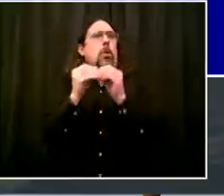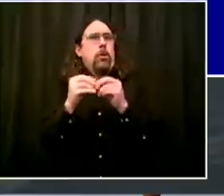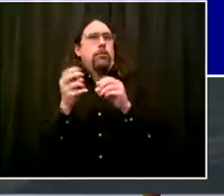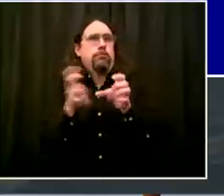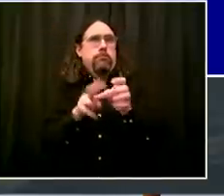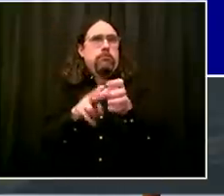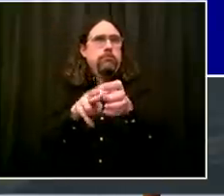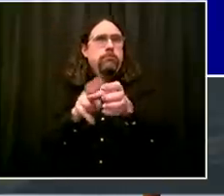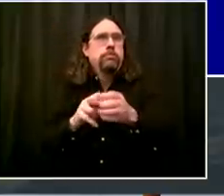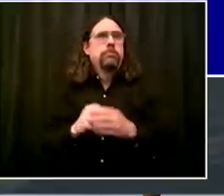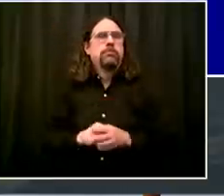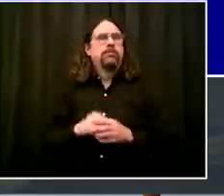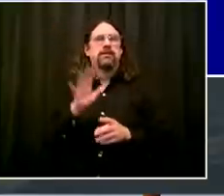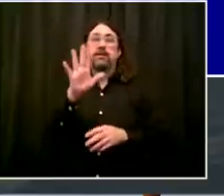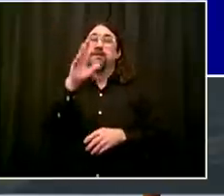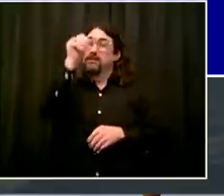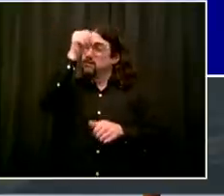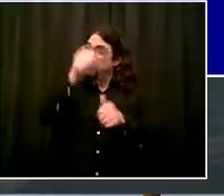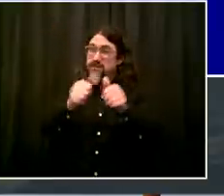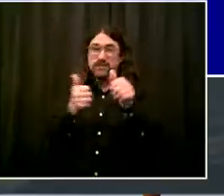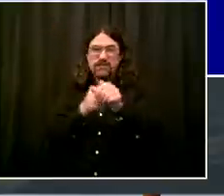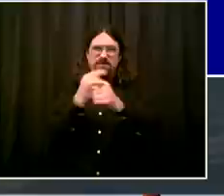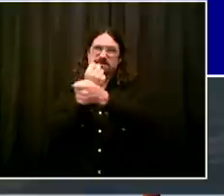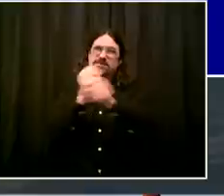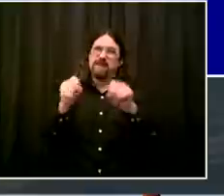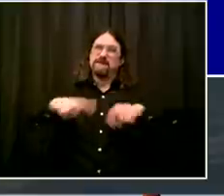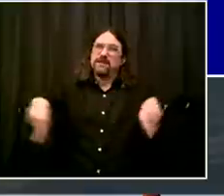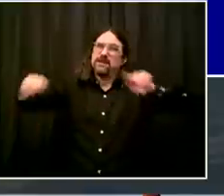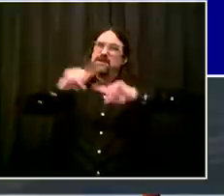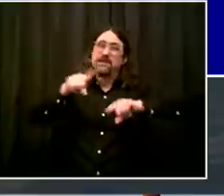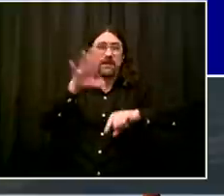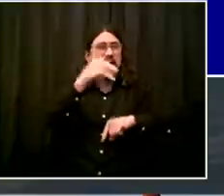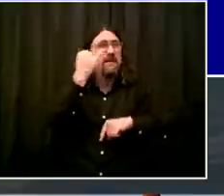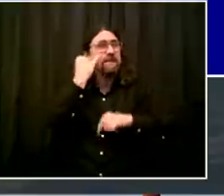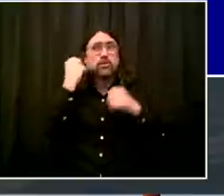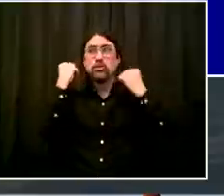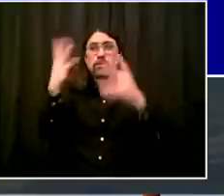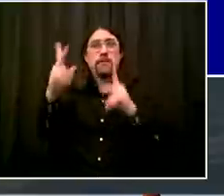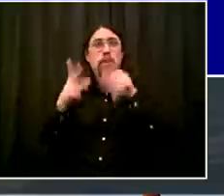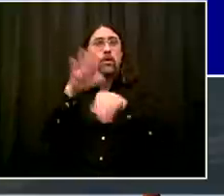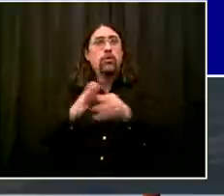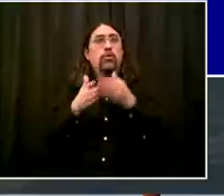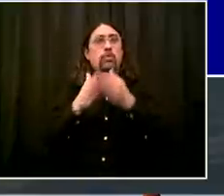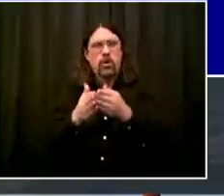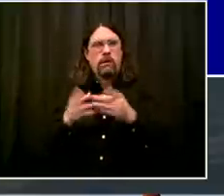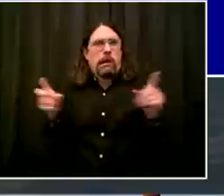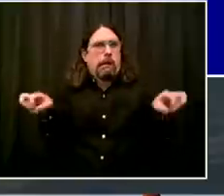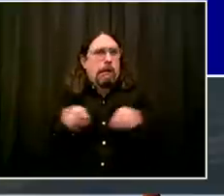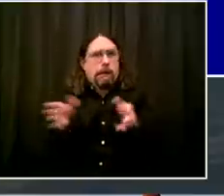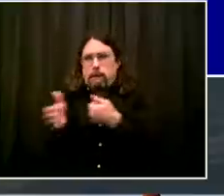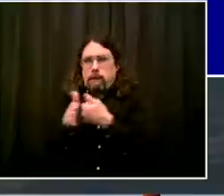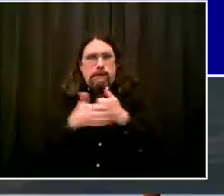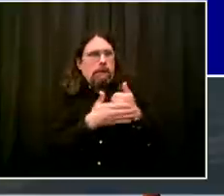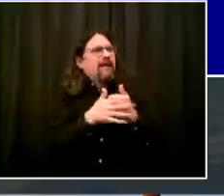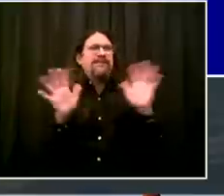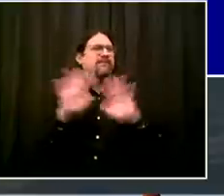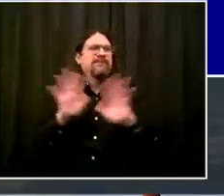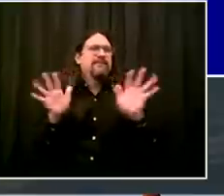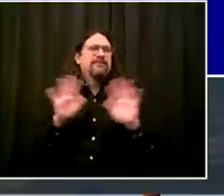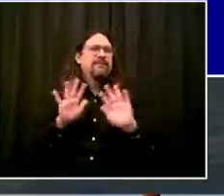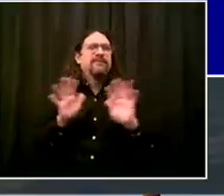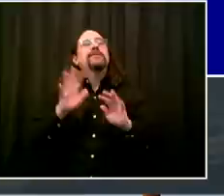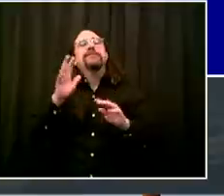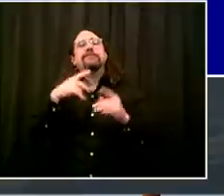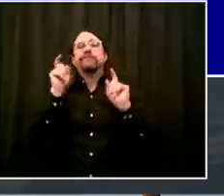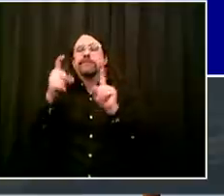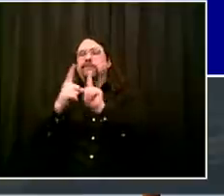And some good news this week as well. On top of that, for the Staten Island Ferry, we have just heard from the United States Department of Transportation that